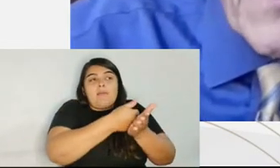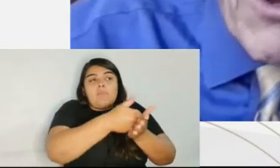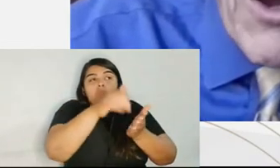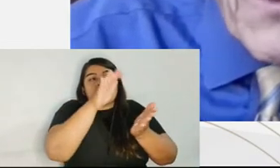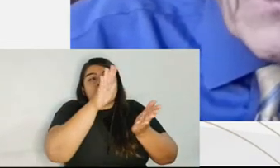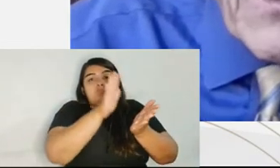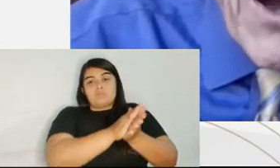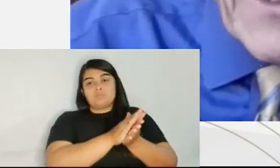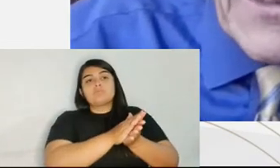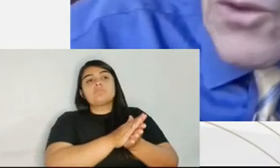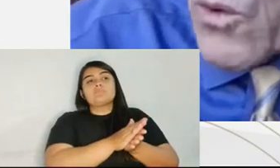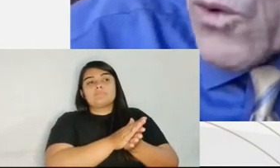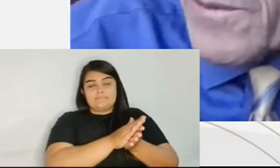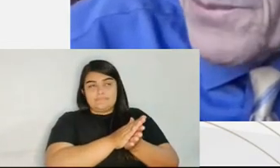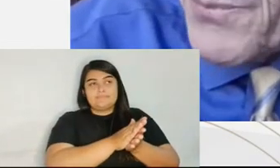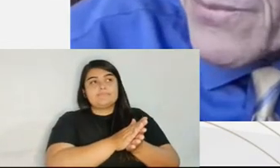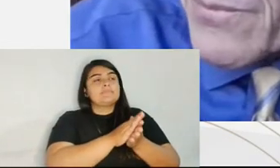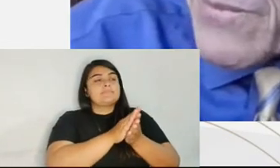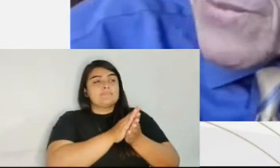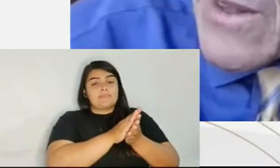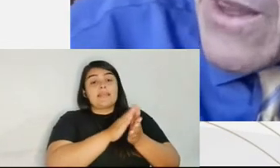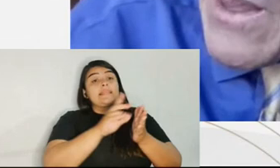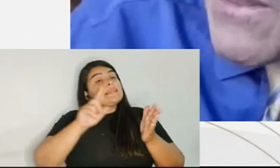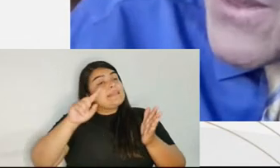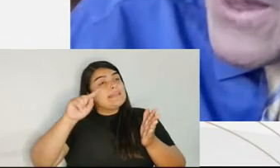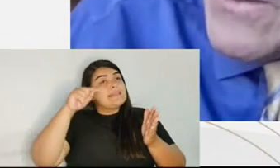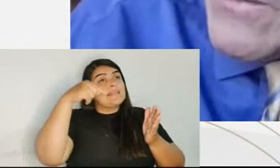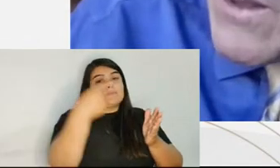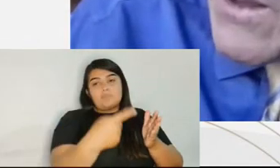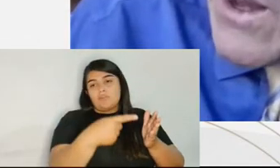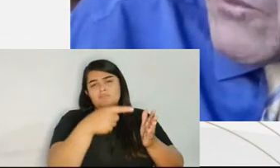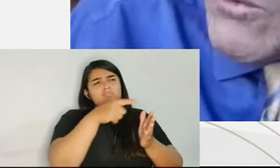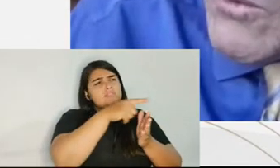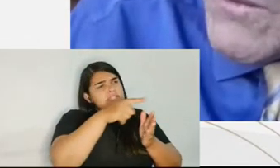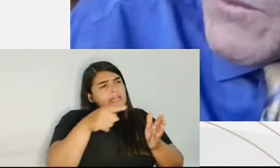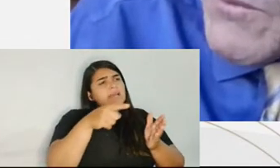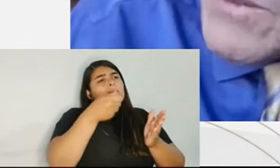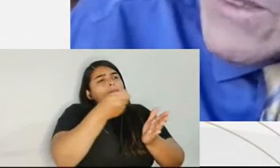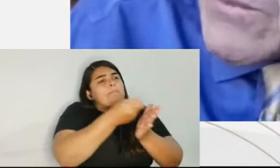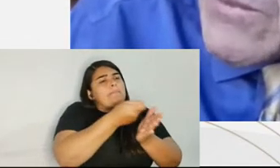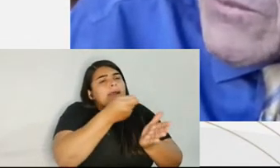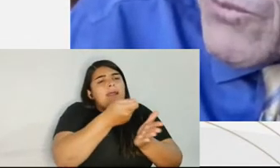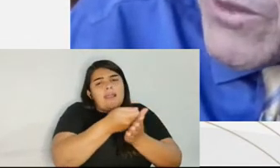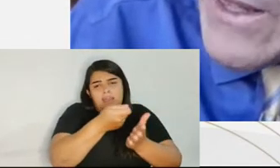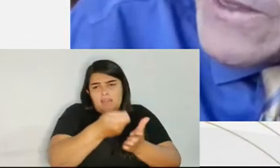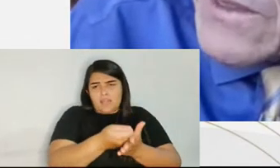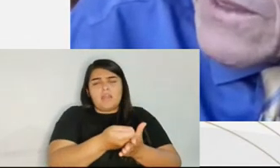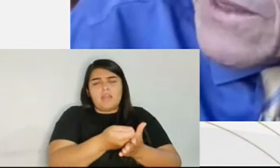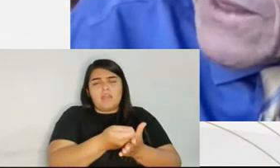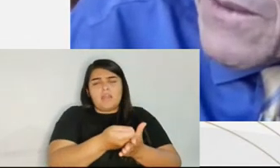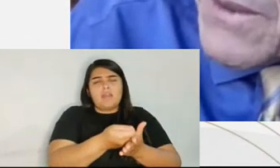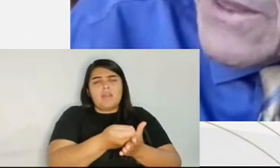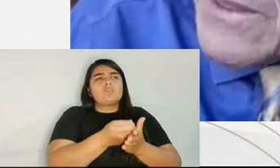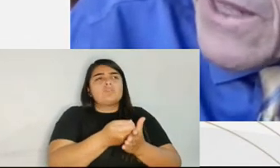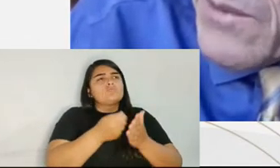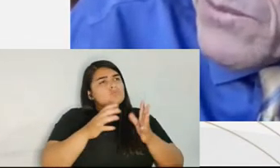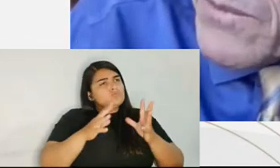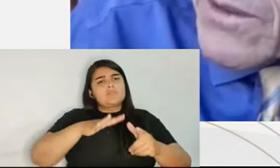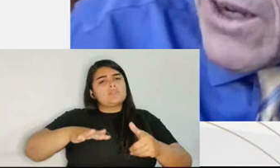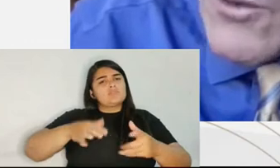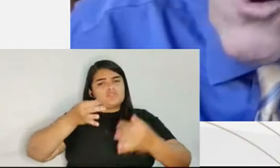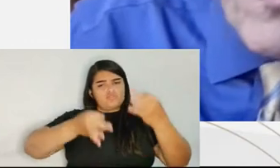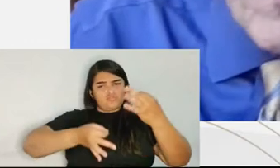pay all the costs of court, then I say, place the